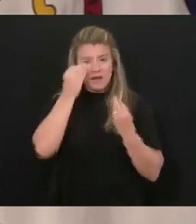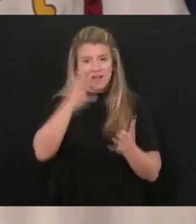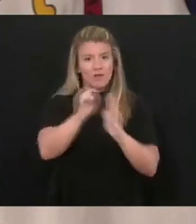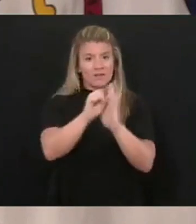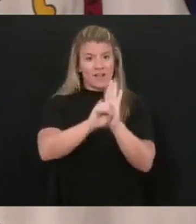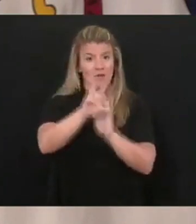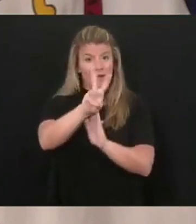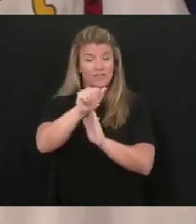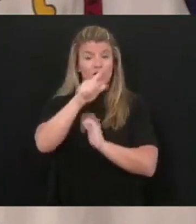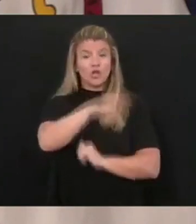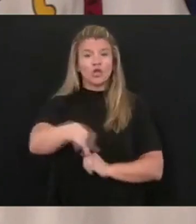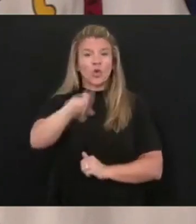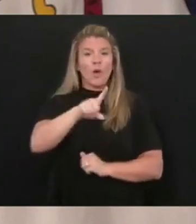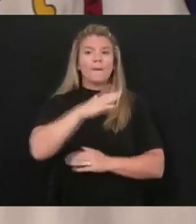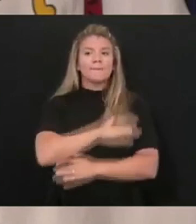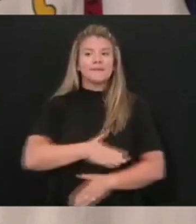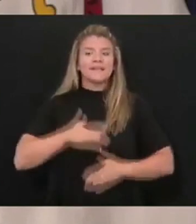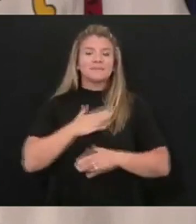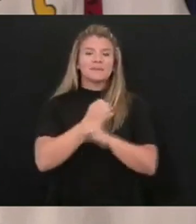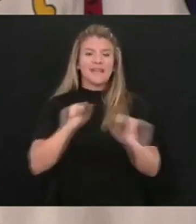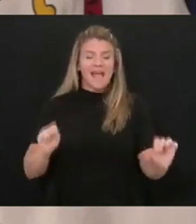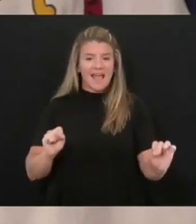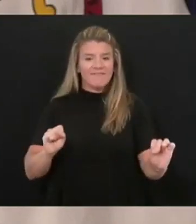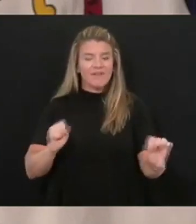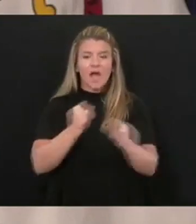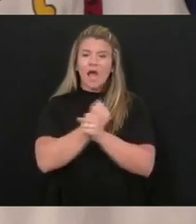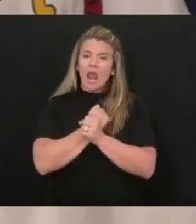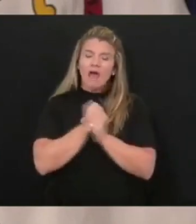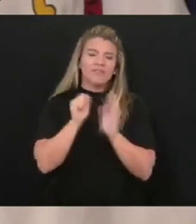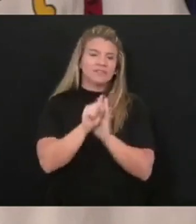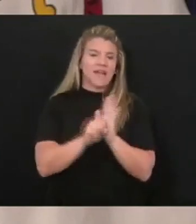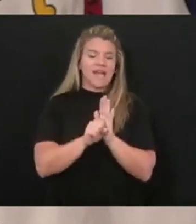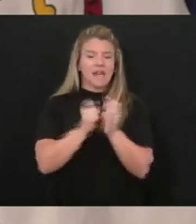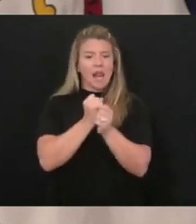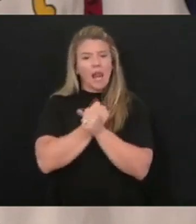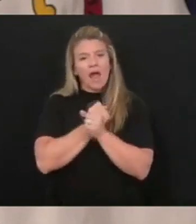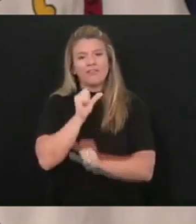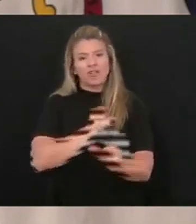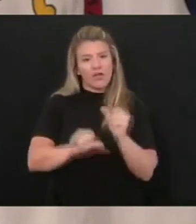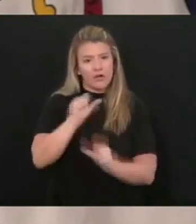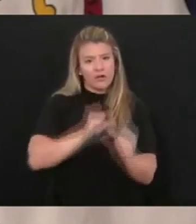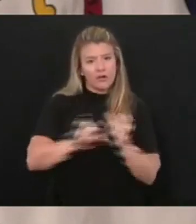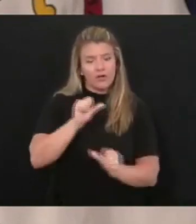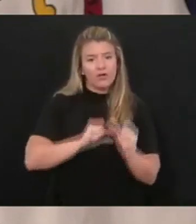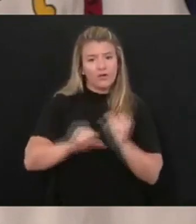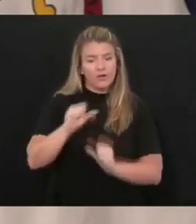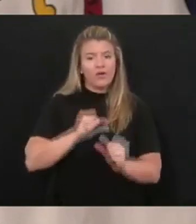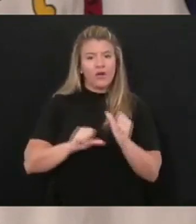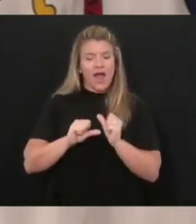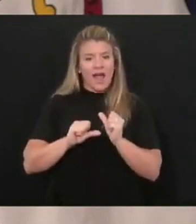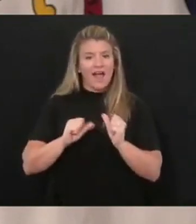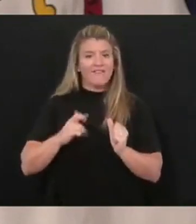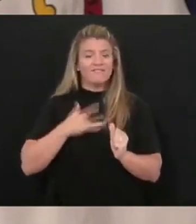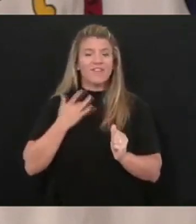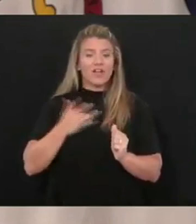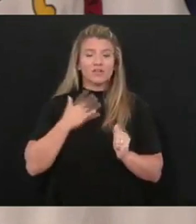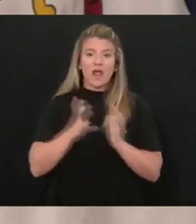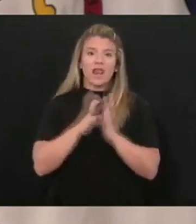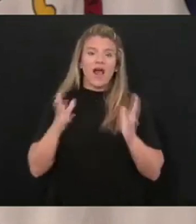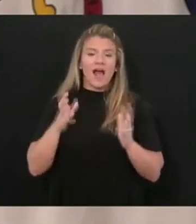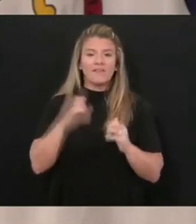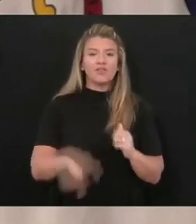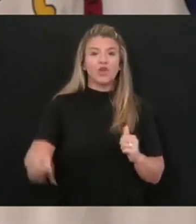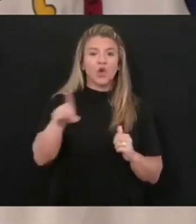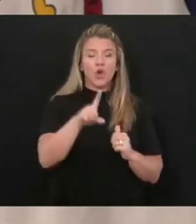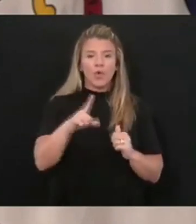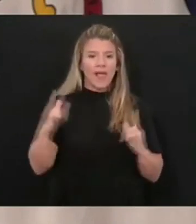please be safe. You know, please love our state and love our people. You know, I think there's probably a bunch of you out there